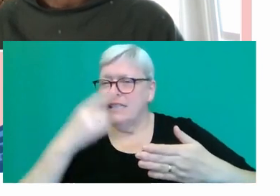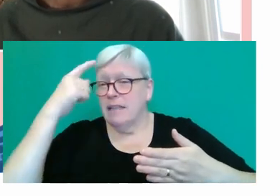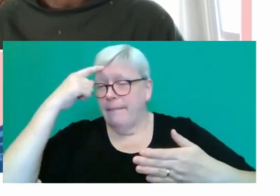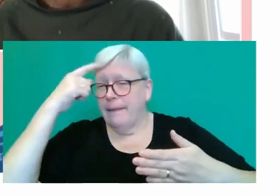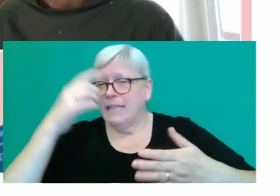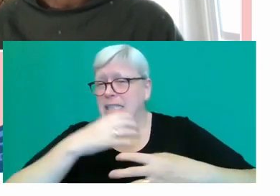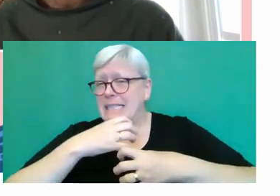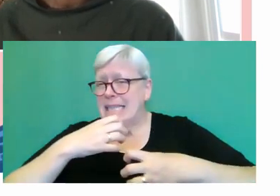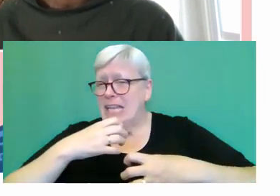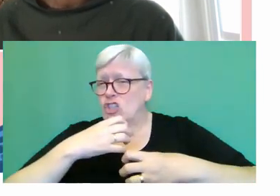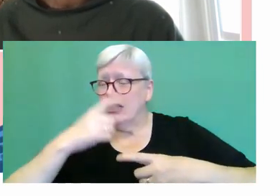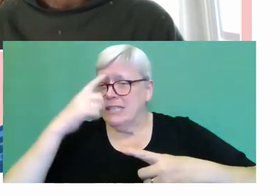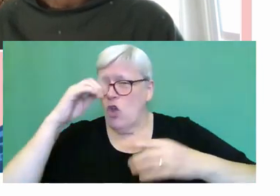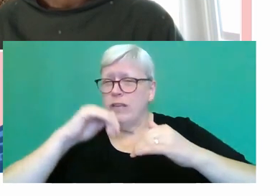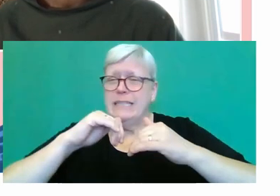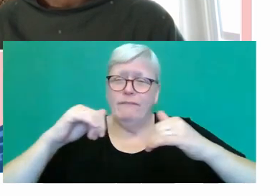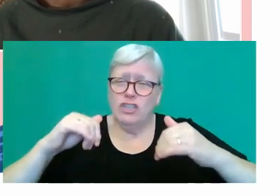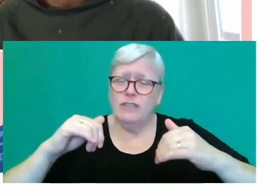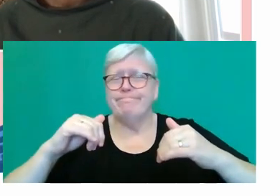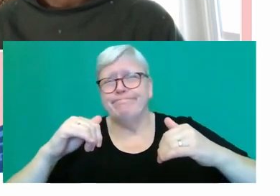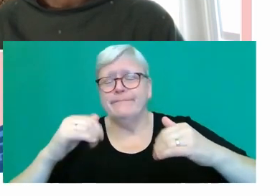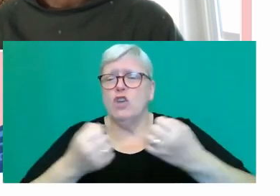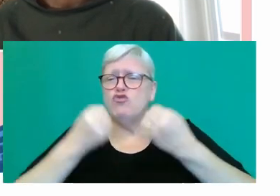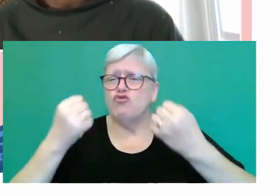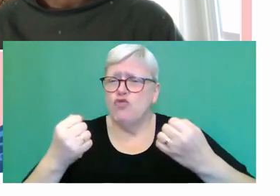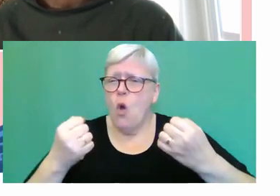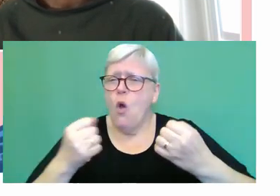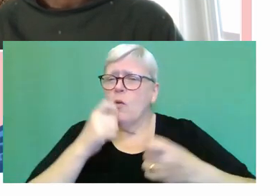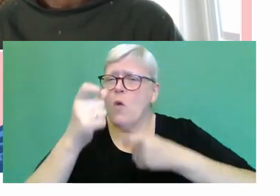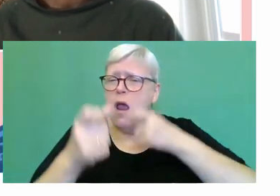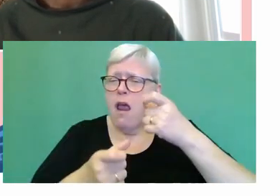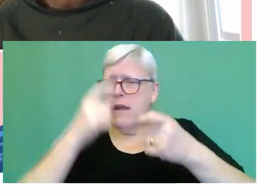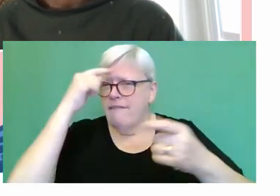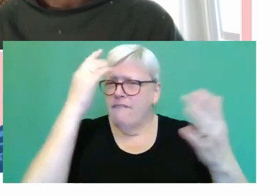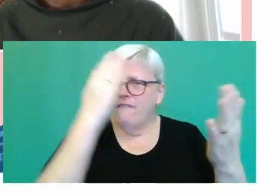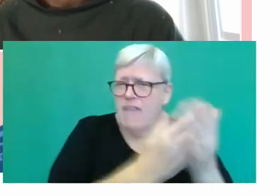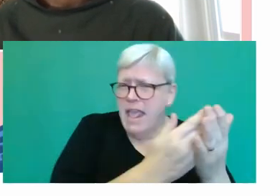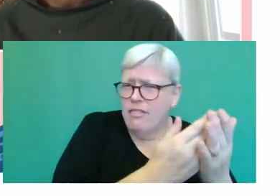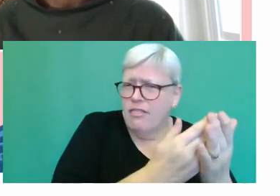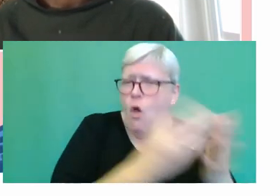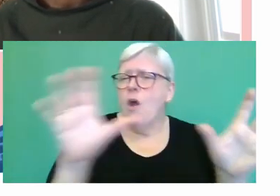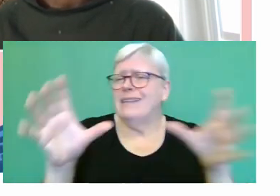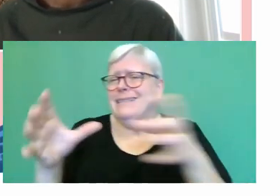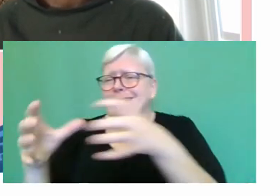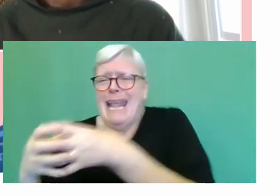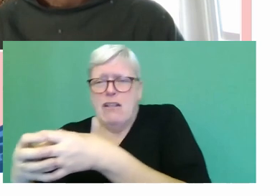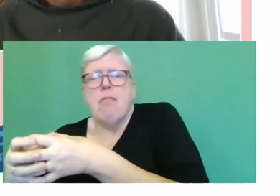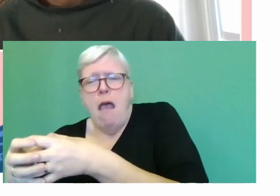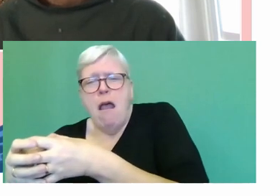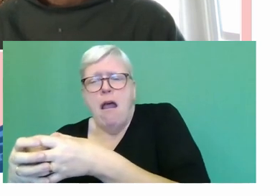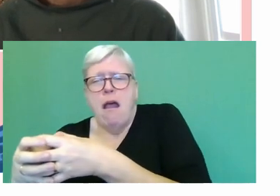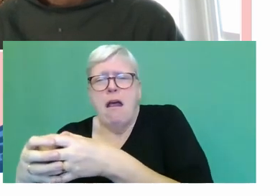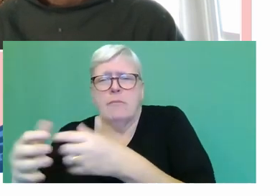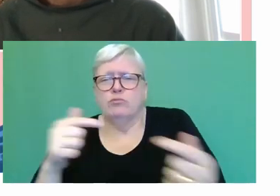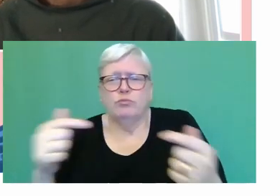perhaps divisions is too strong a word, between a faith-based feminism and a more sort of secular feminism, are so amountable?